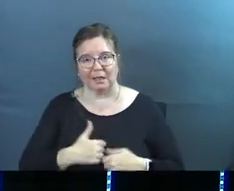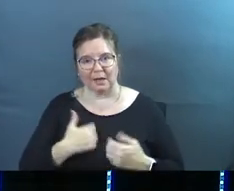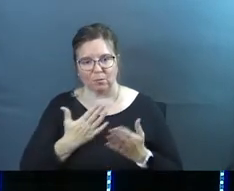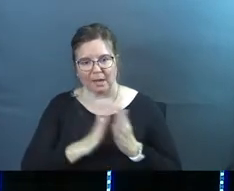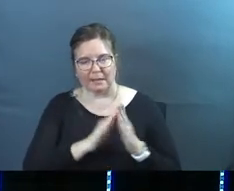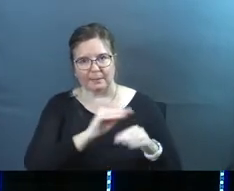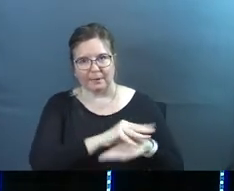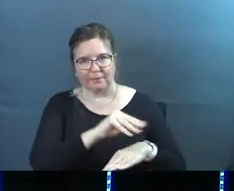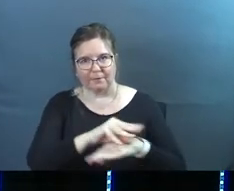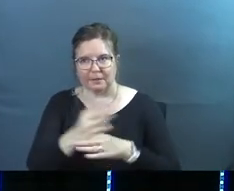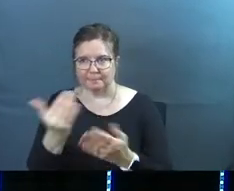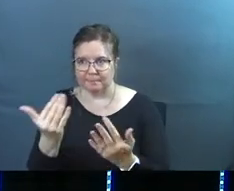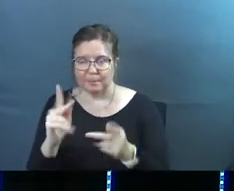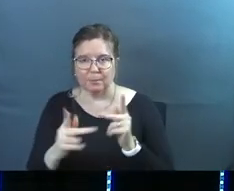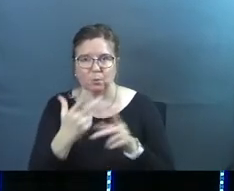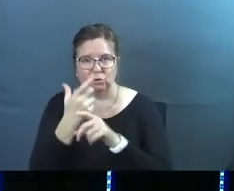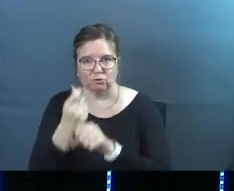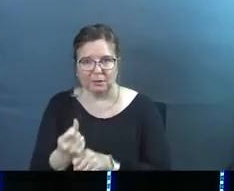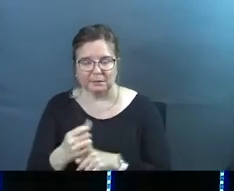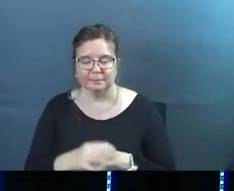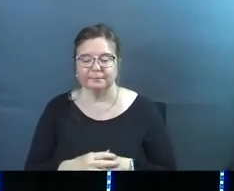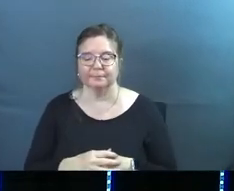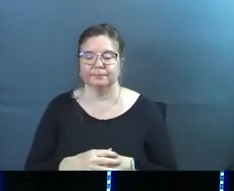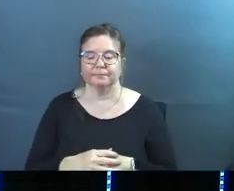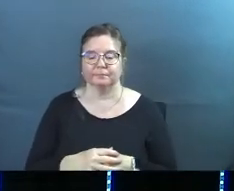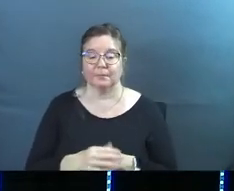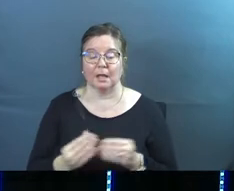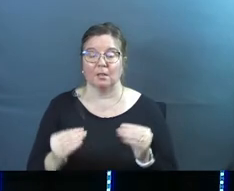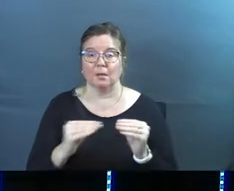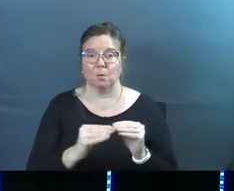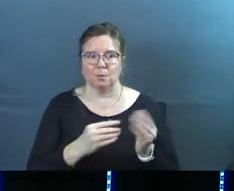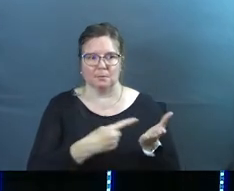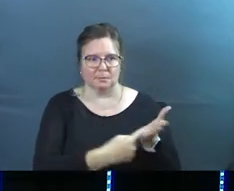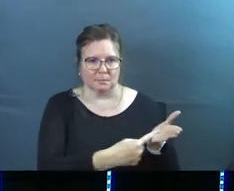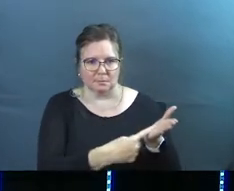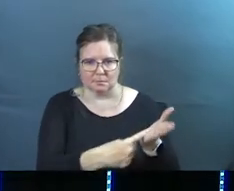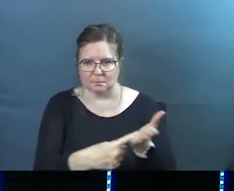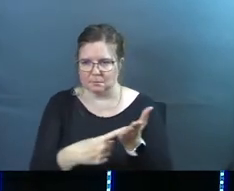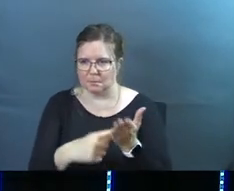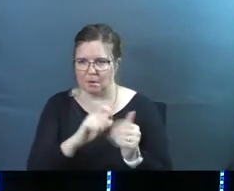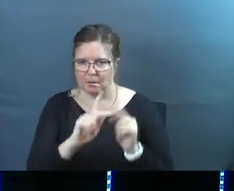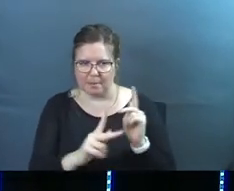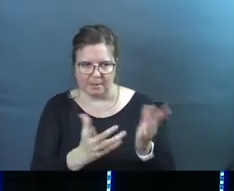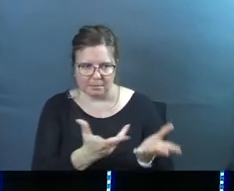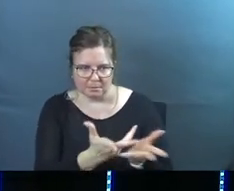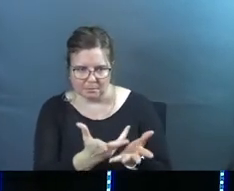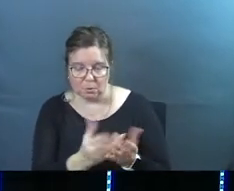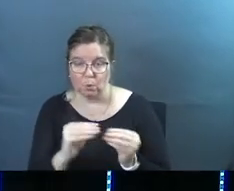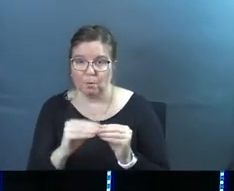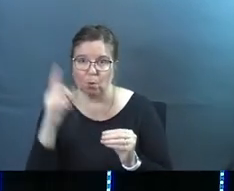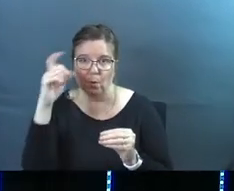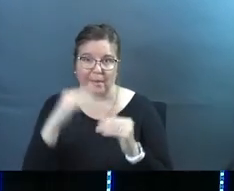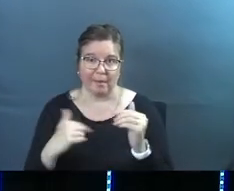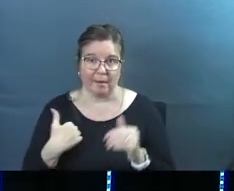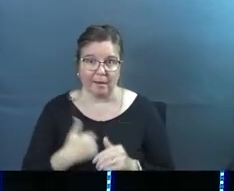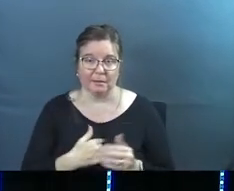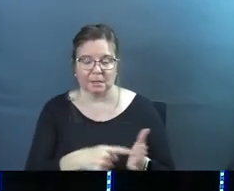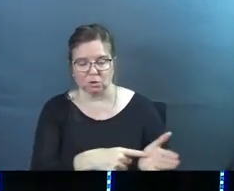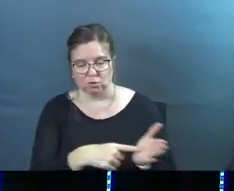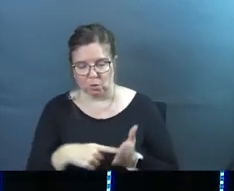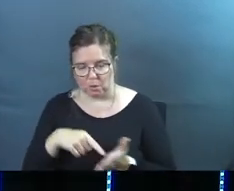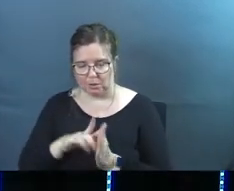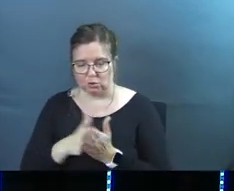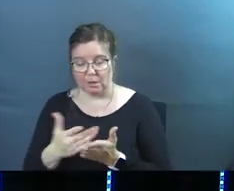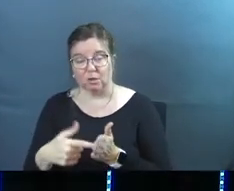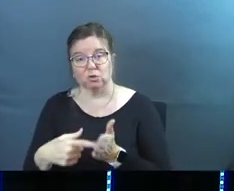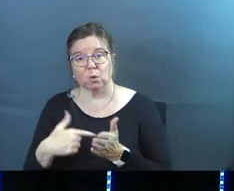we asked them advice. People that we trusted. And the more that we talked to other people who are wiser than us, they pointed us to these